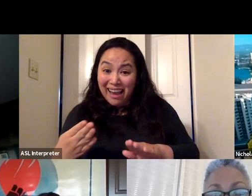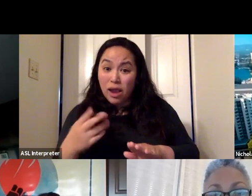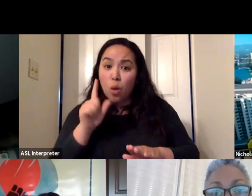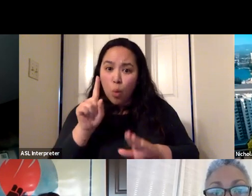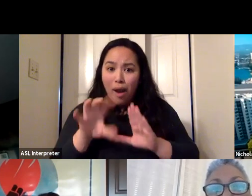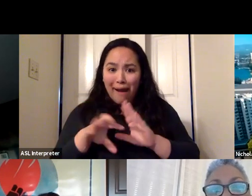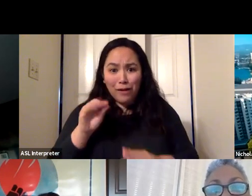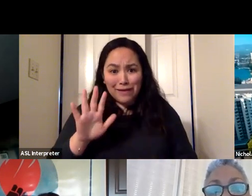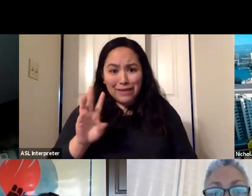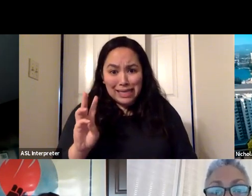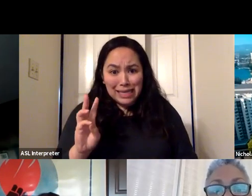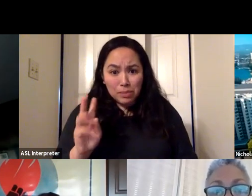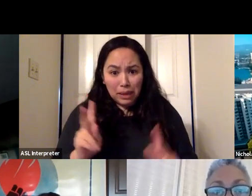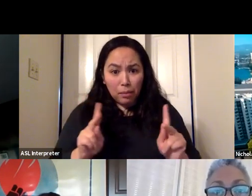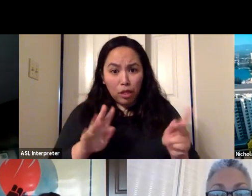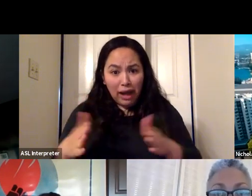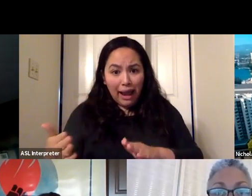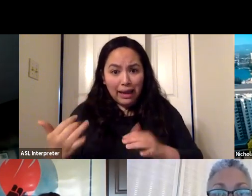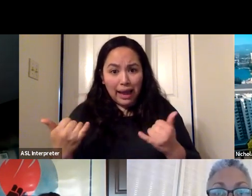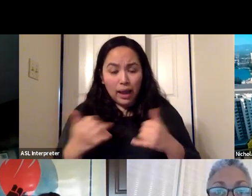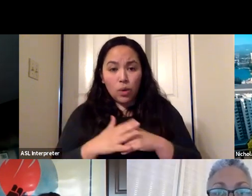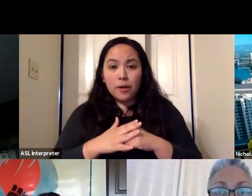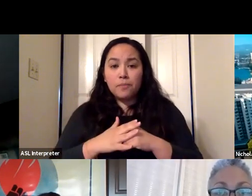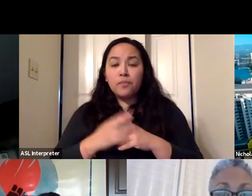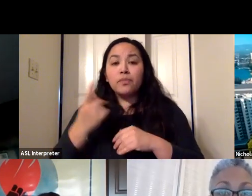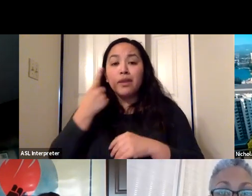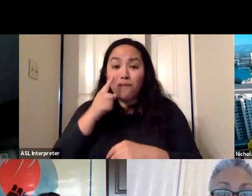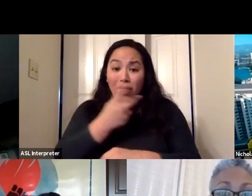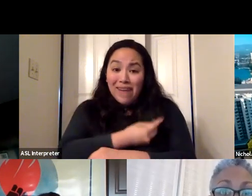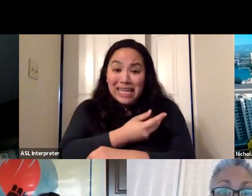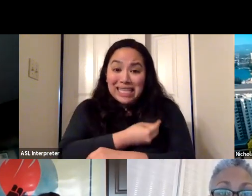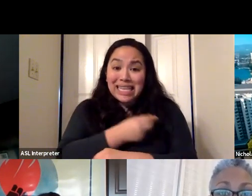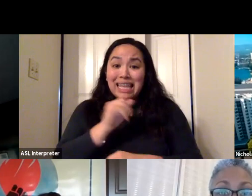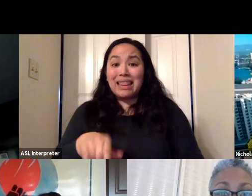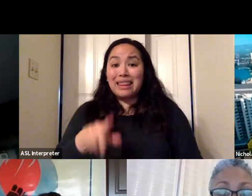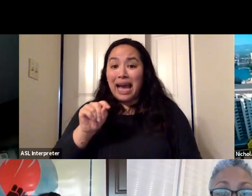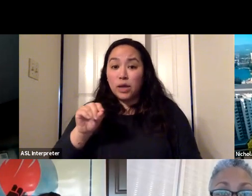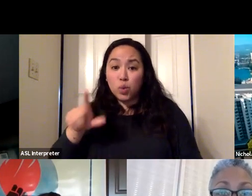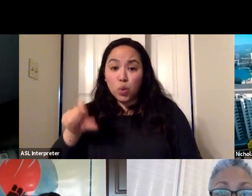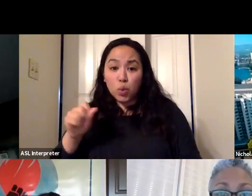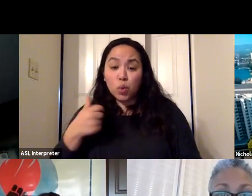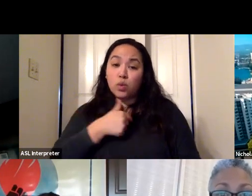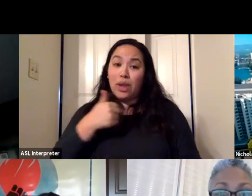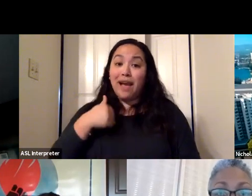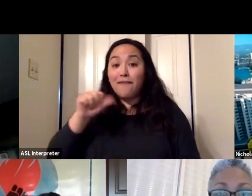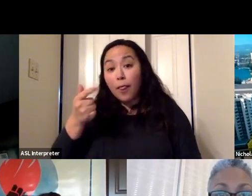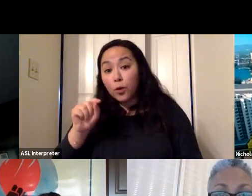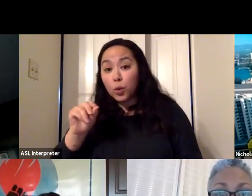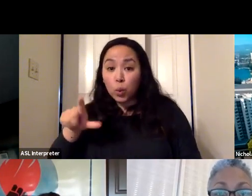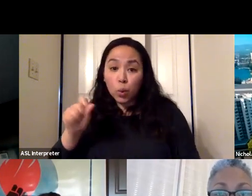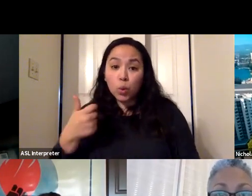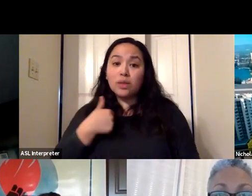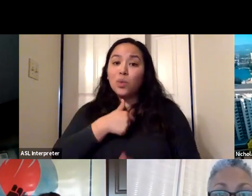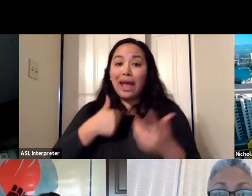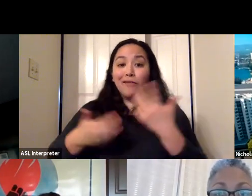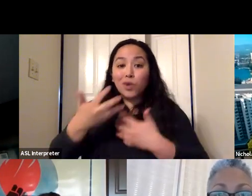sure that all the questions that I have about the vaccine, which is really the tool that we have. We have other tools. We have masks. We have distancing.